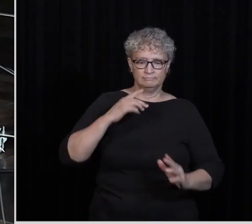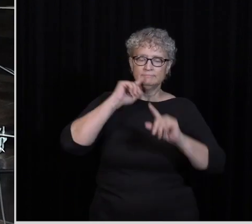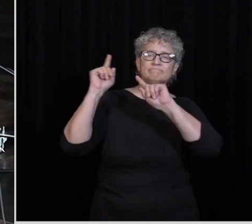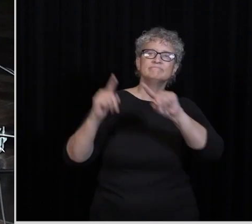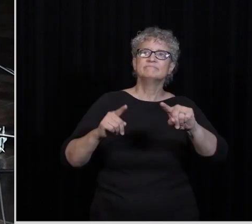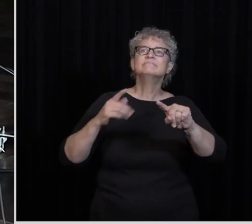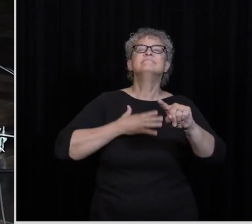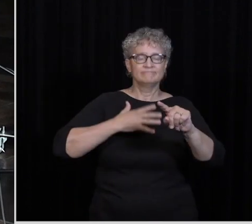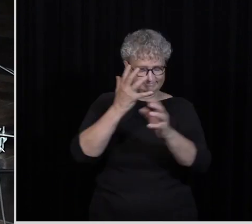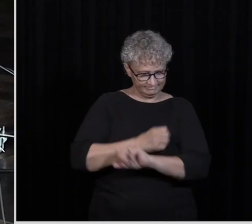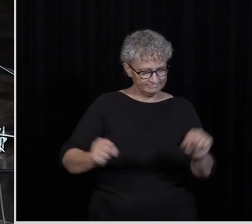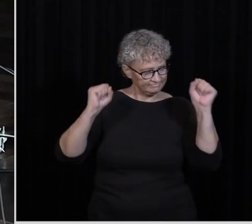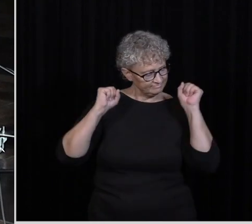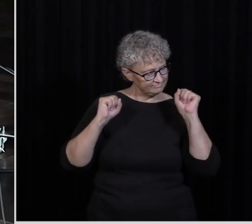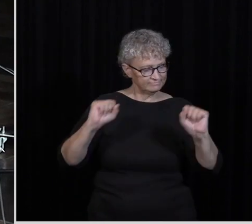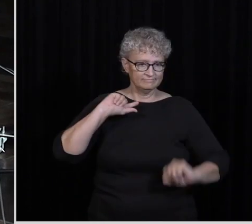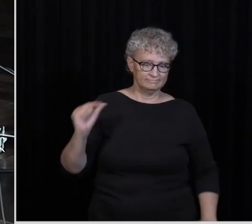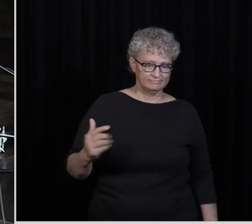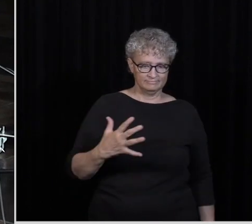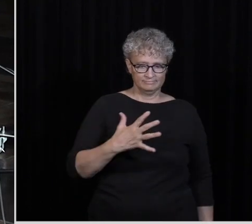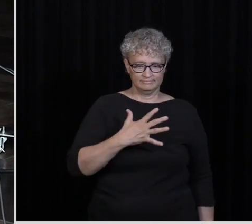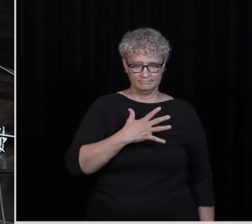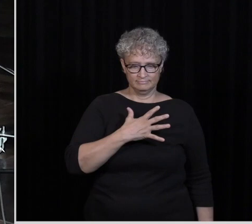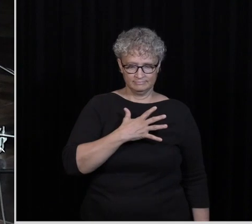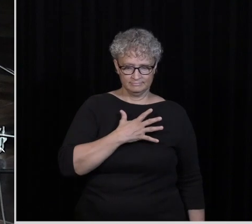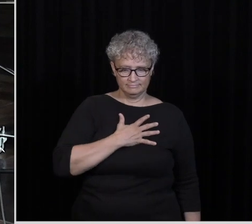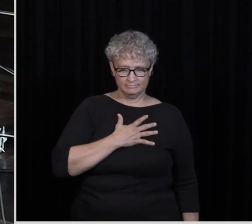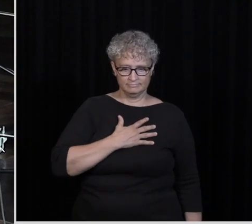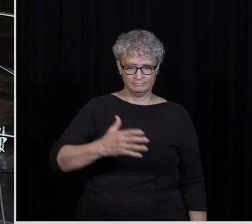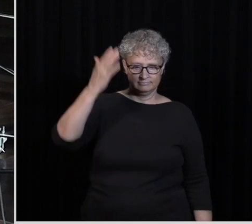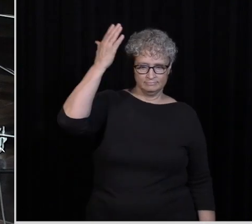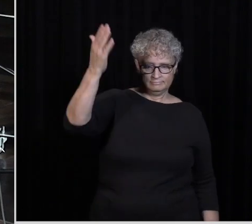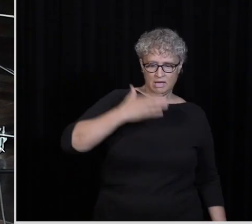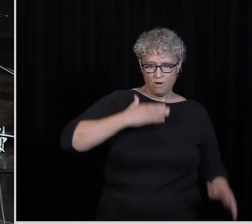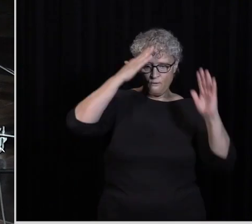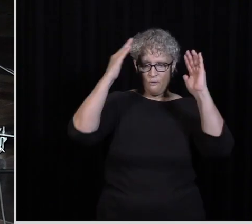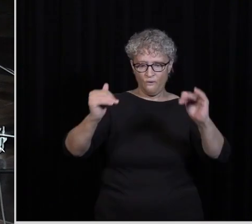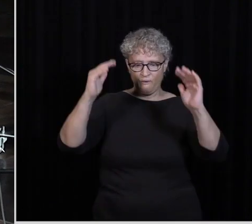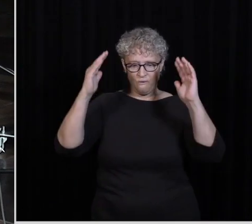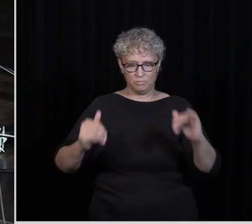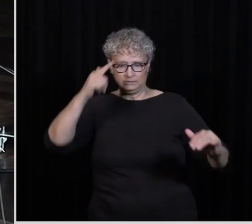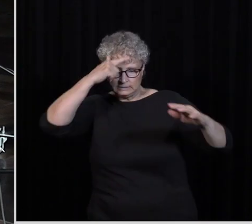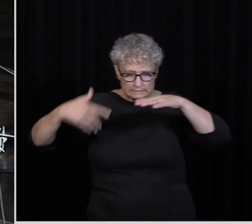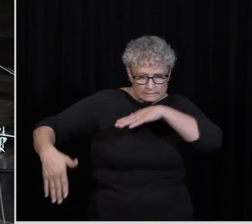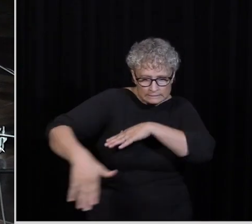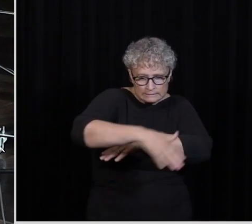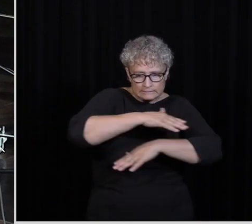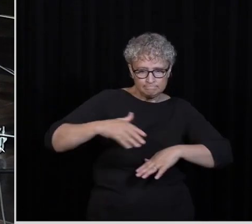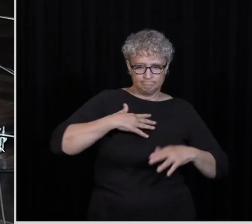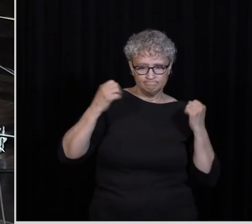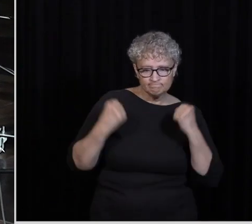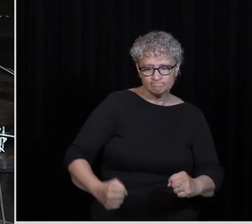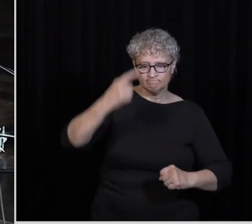in the shadows, my